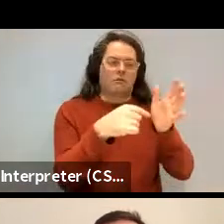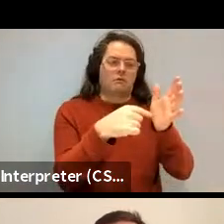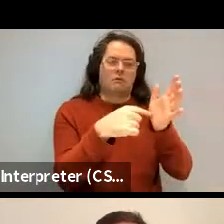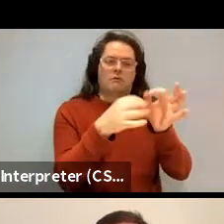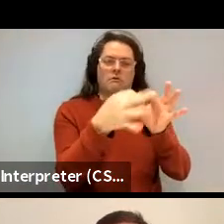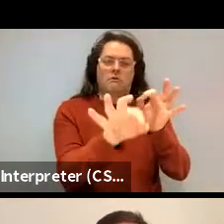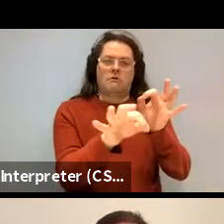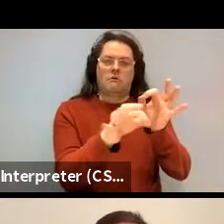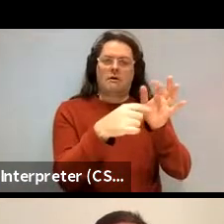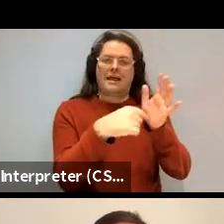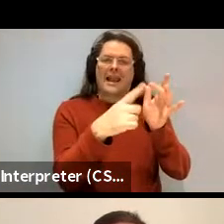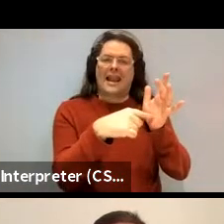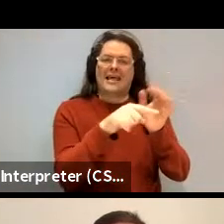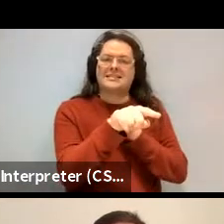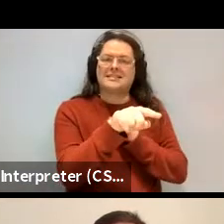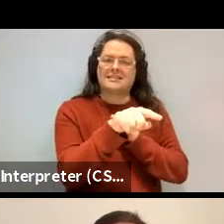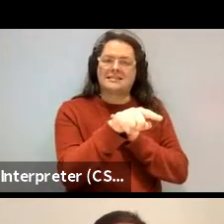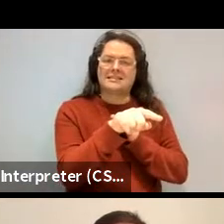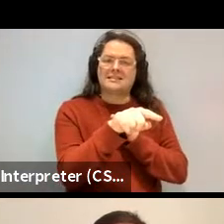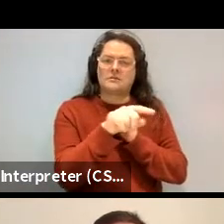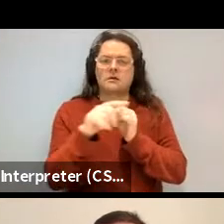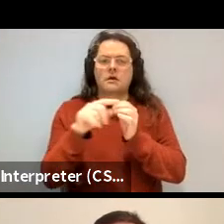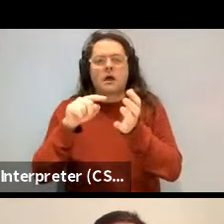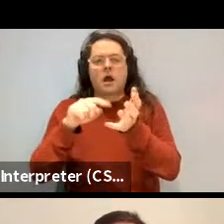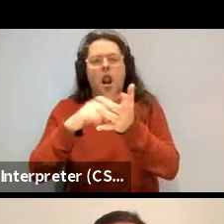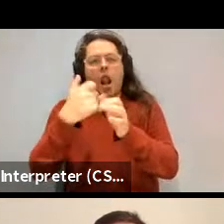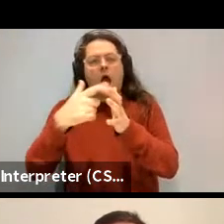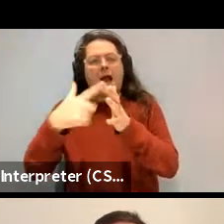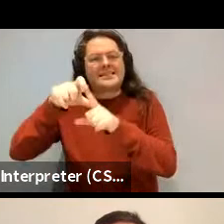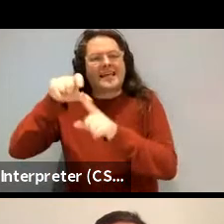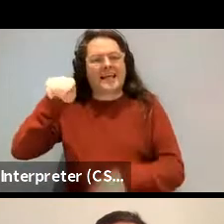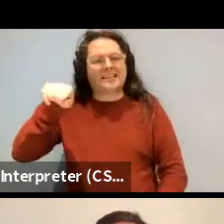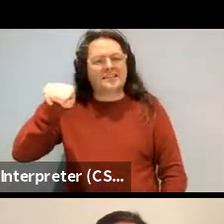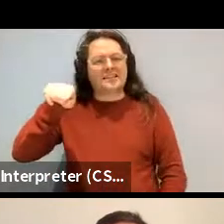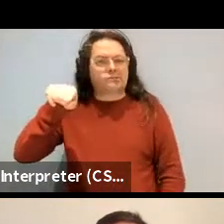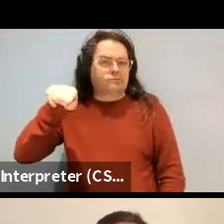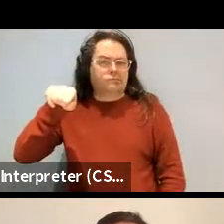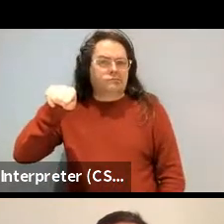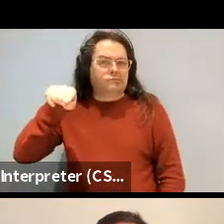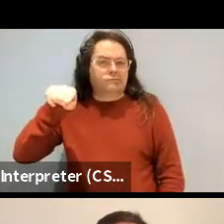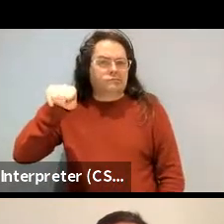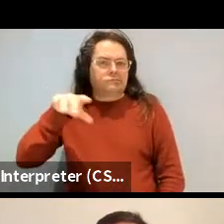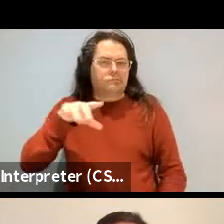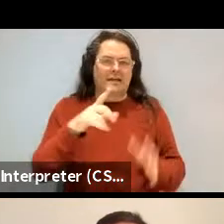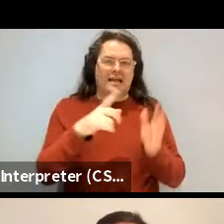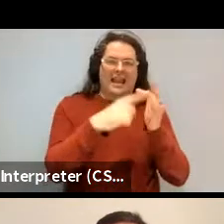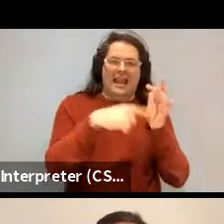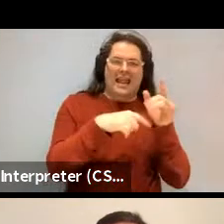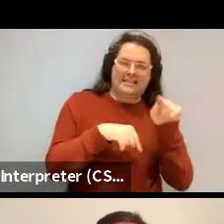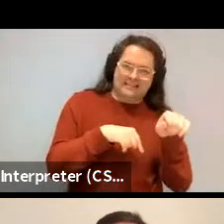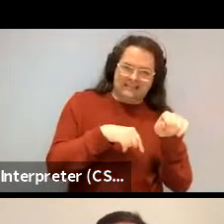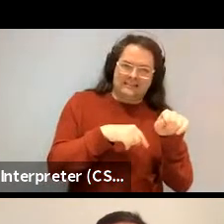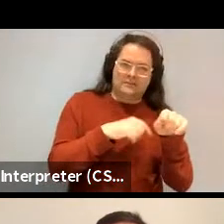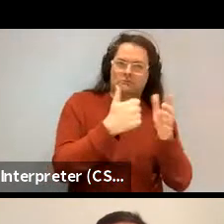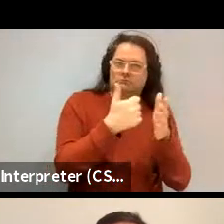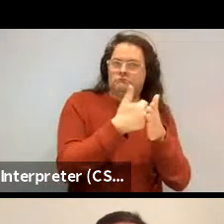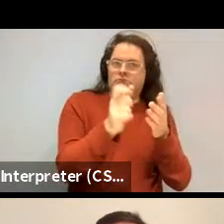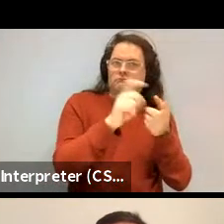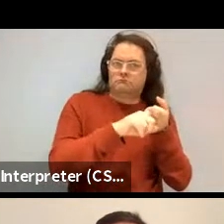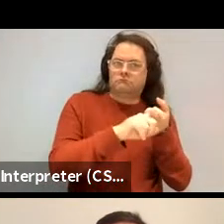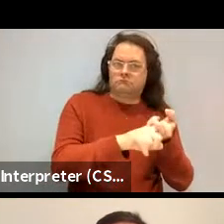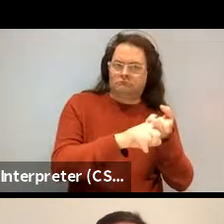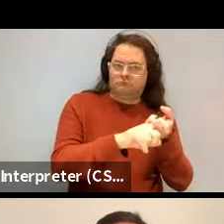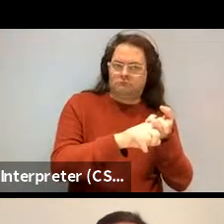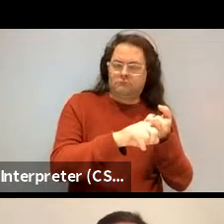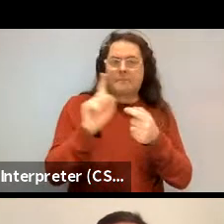Because, you know, lit wasn't, wasn't frequent enough for people to remember basically, or for it to be as accessible. So people went with a